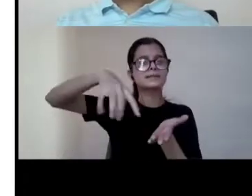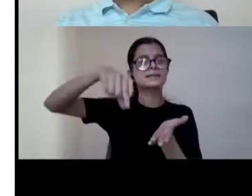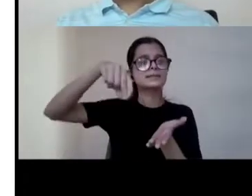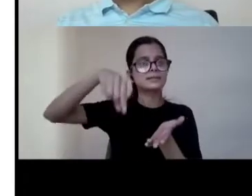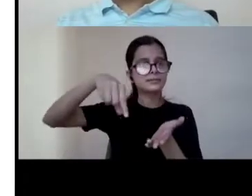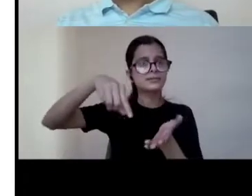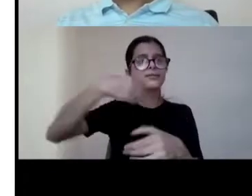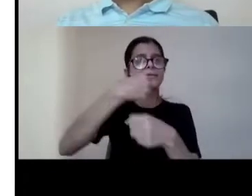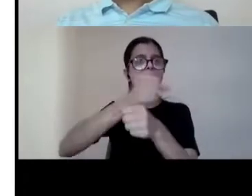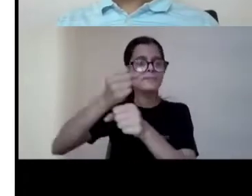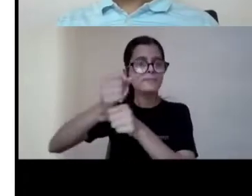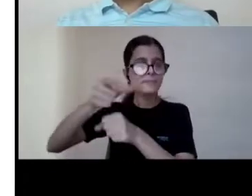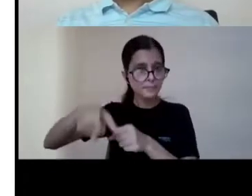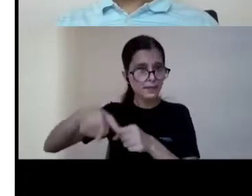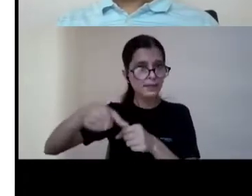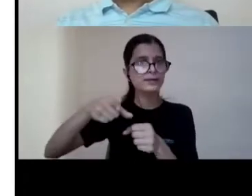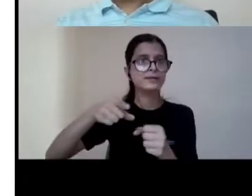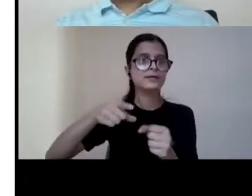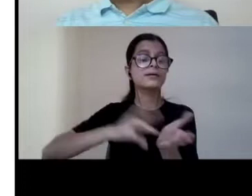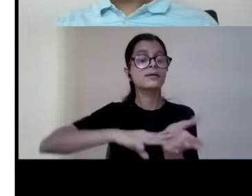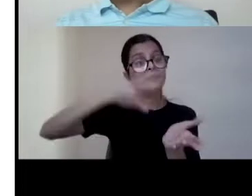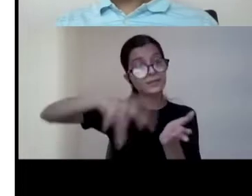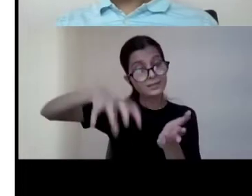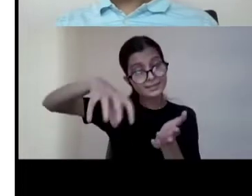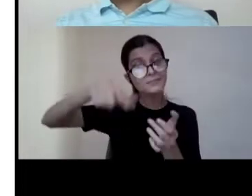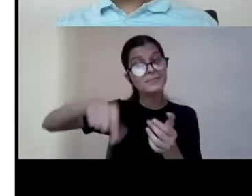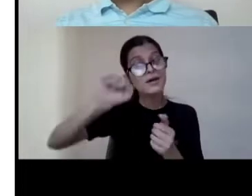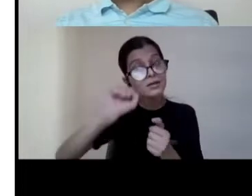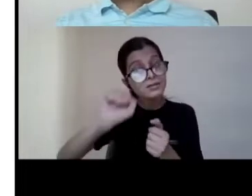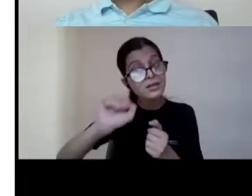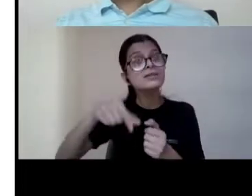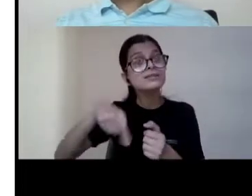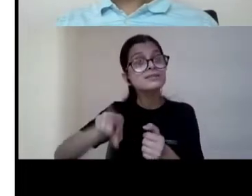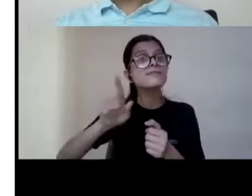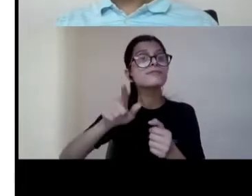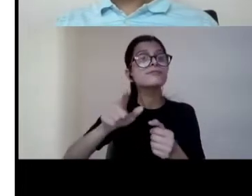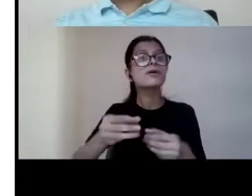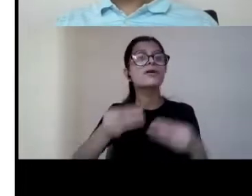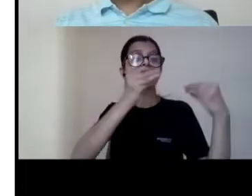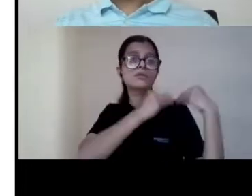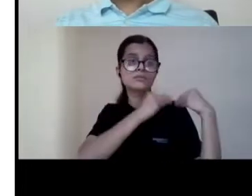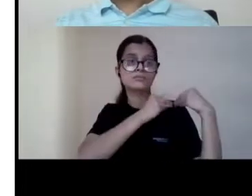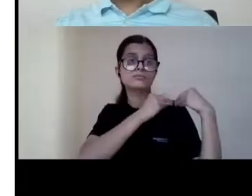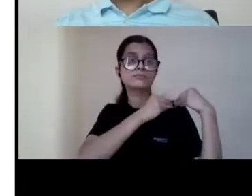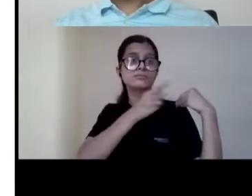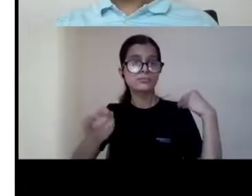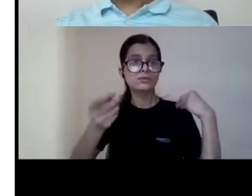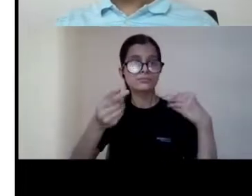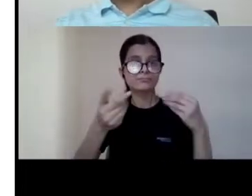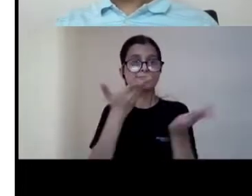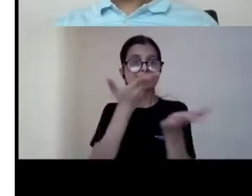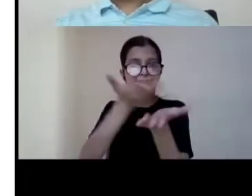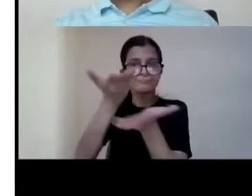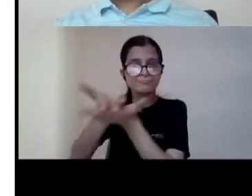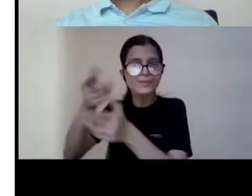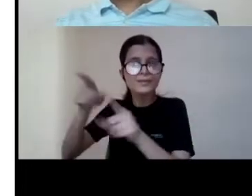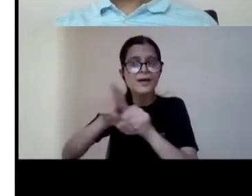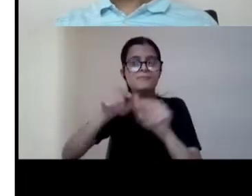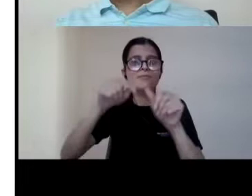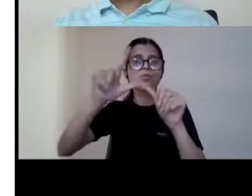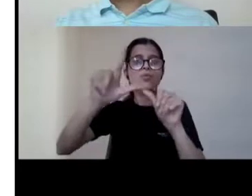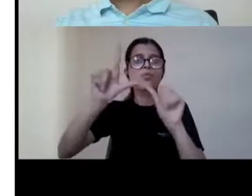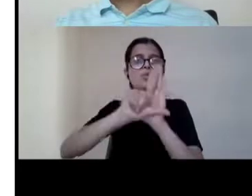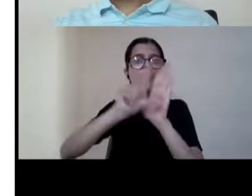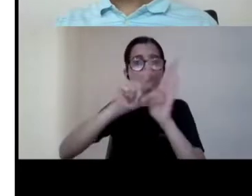ministry is then uh responsible for the implementation of that law once